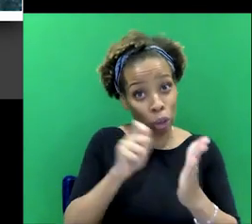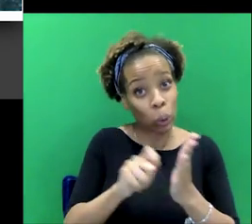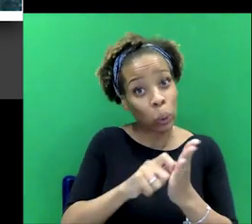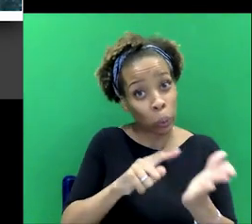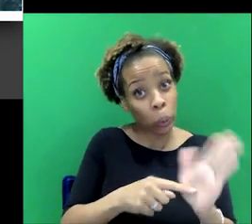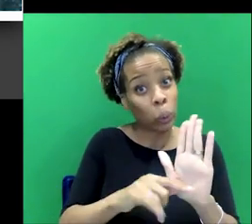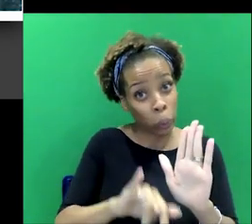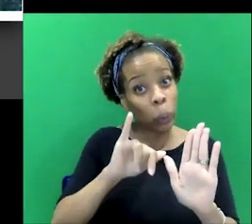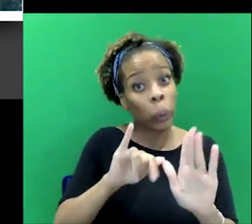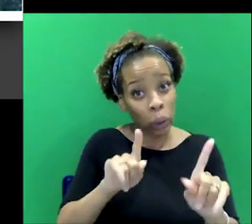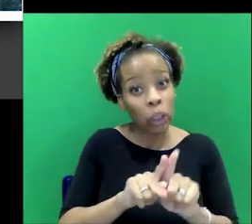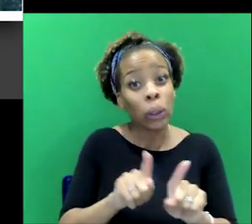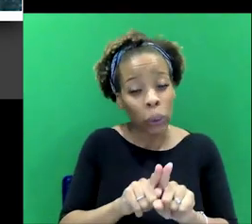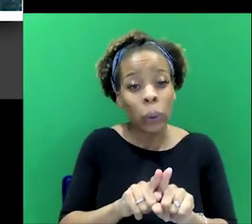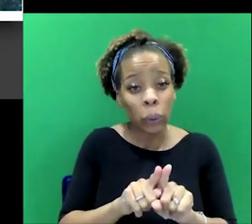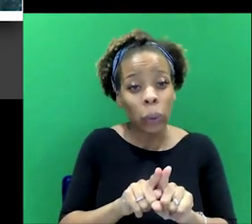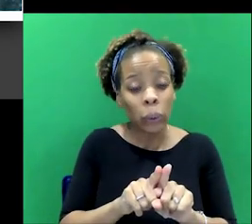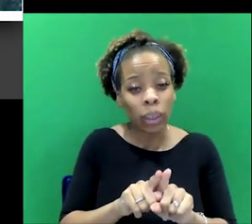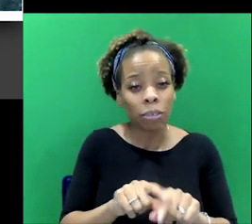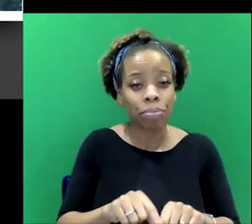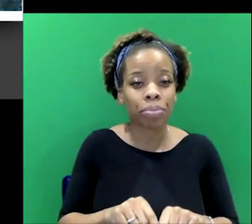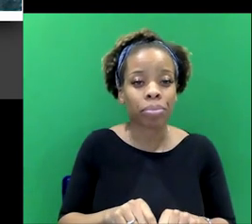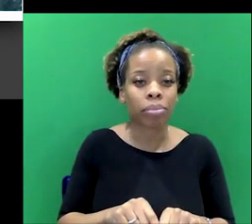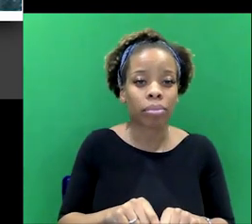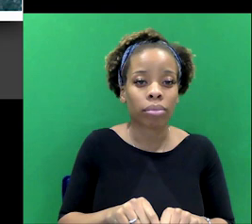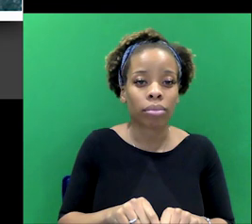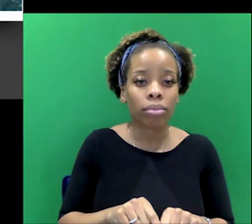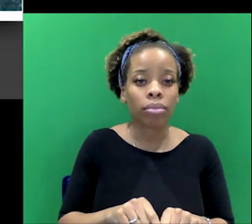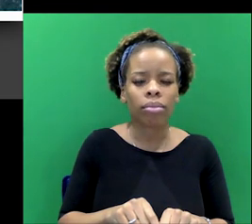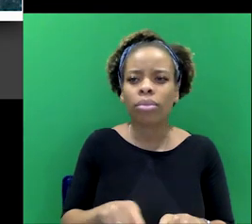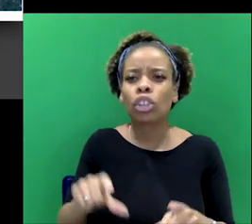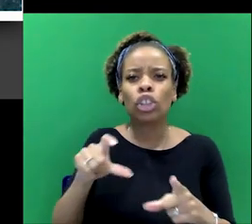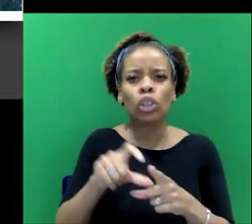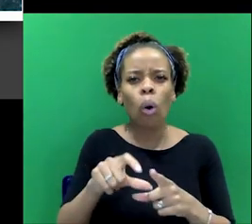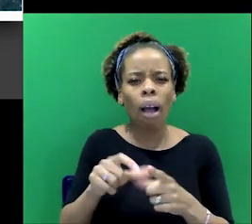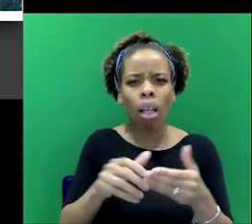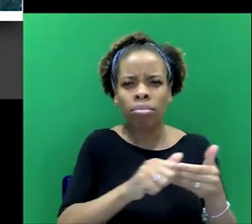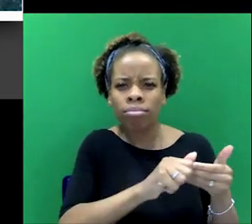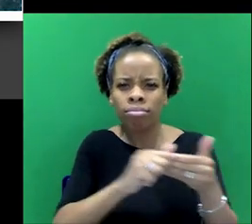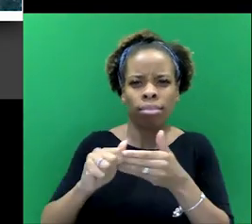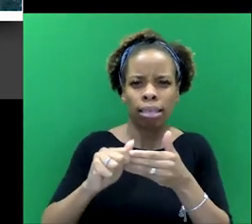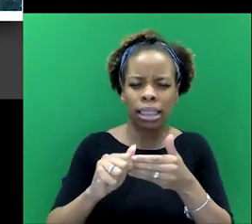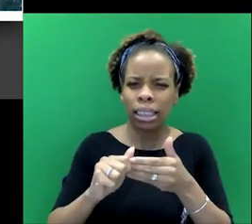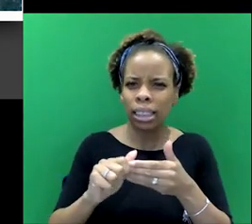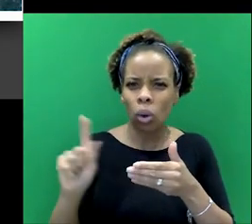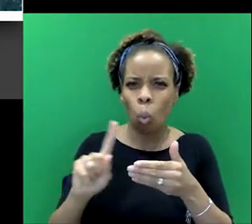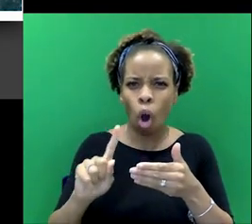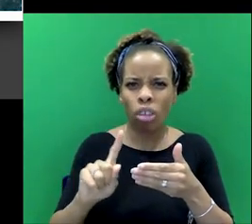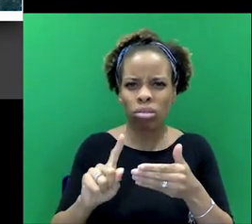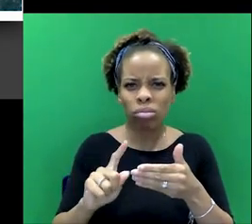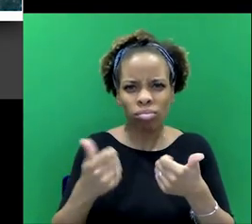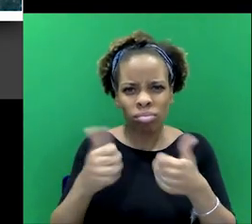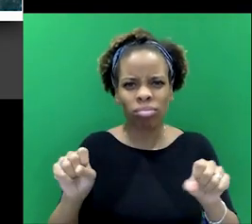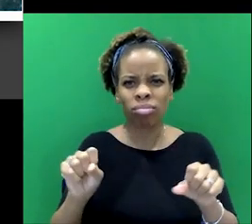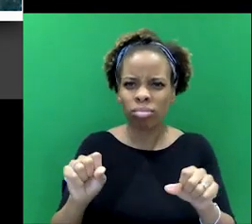uh, in some of his books. But the reason he, he chose to fight for George is because, also because he is